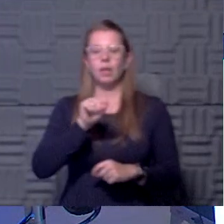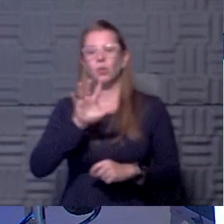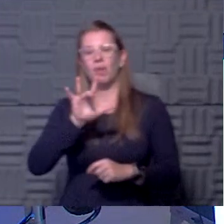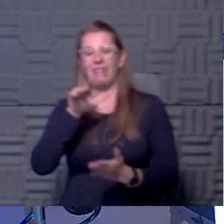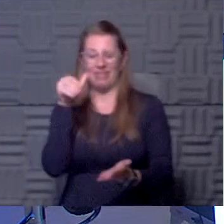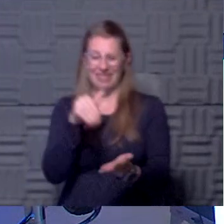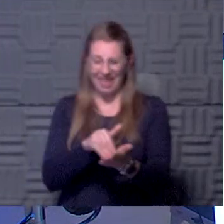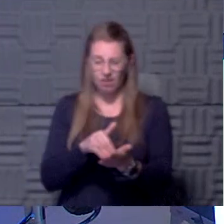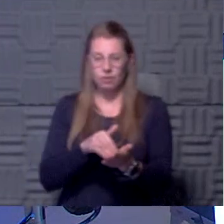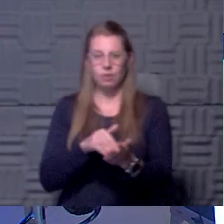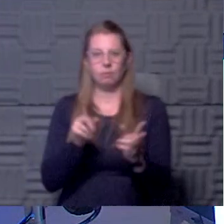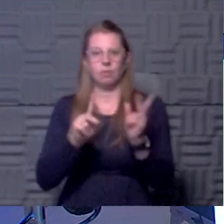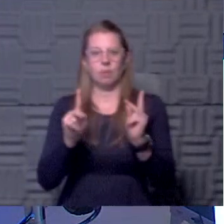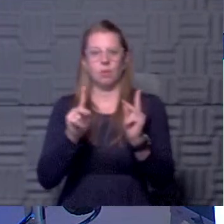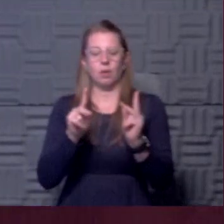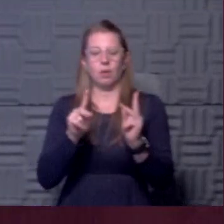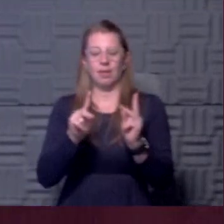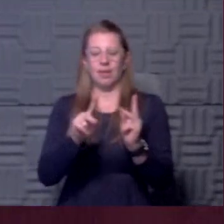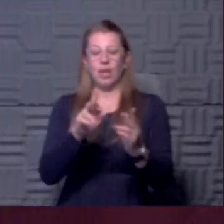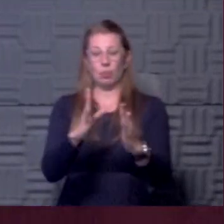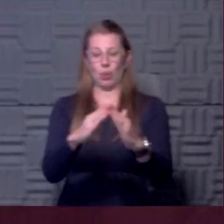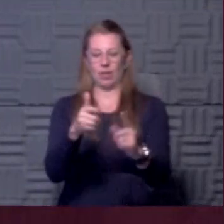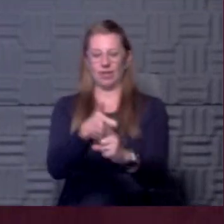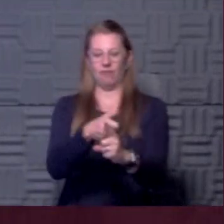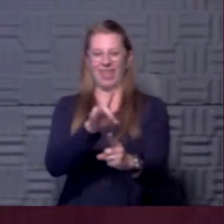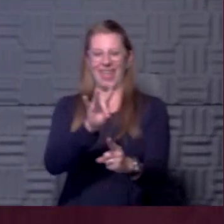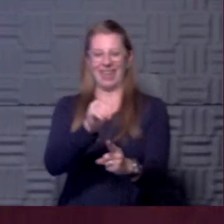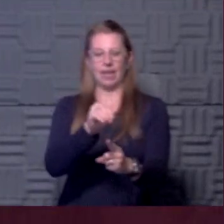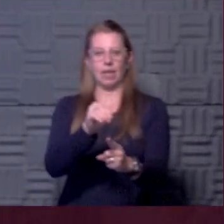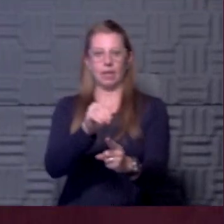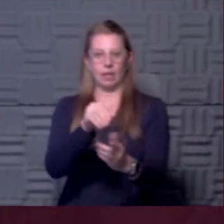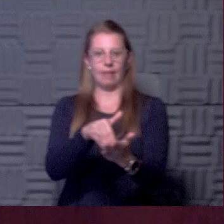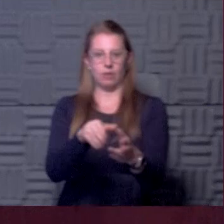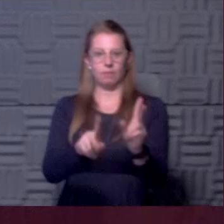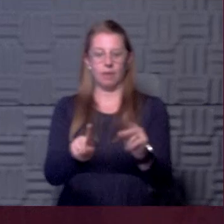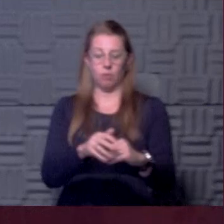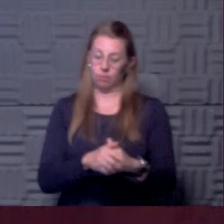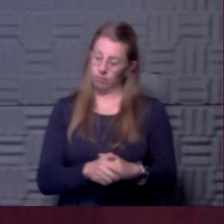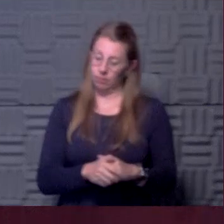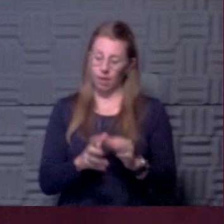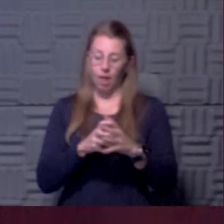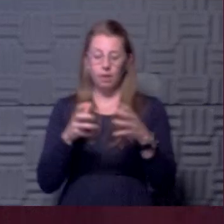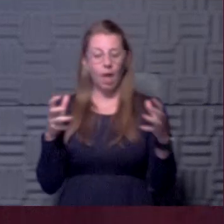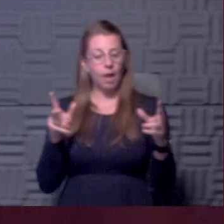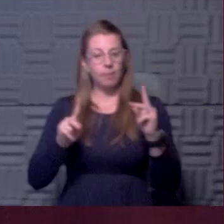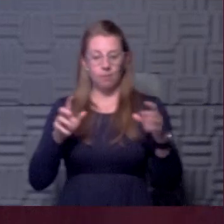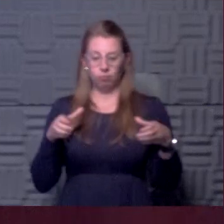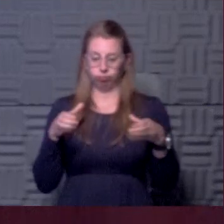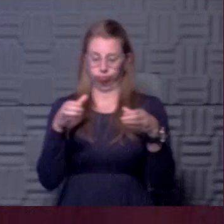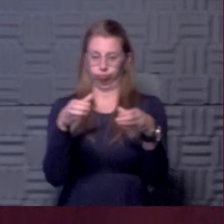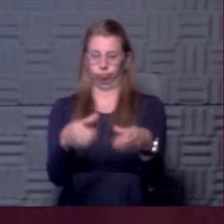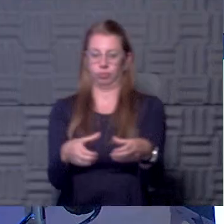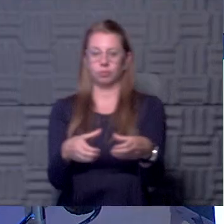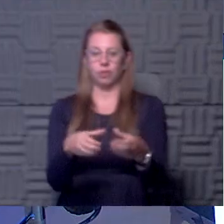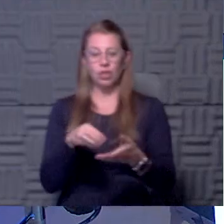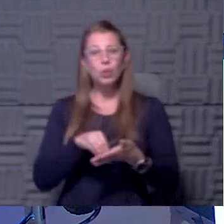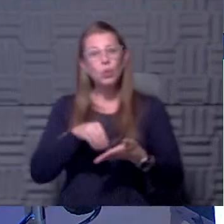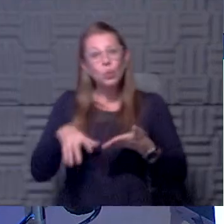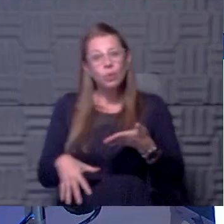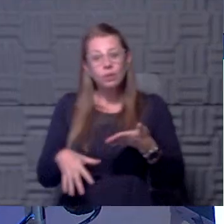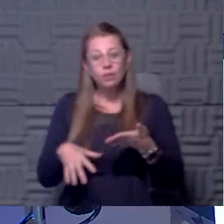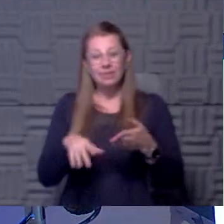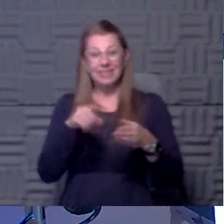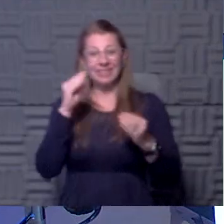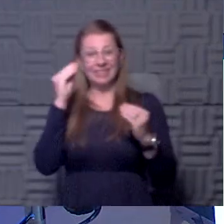individuals in a community of 80,000 people as they reenter this world. So it's, it's a large chunk of the population and that's the students, but you're also